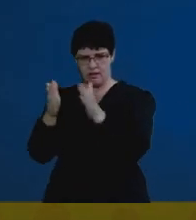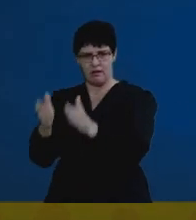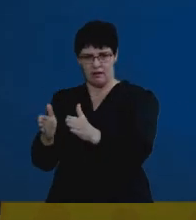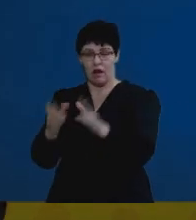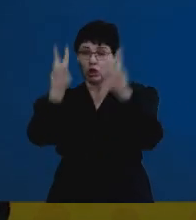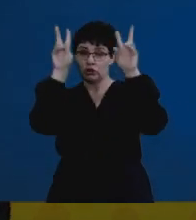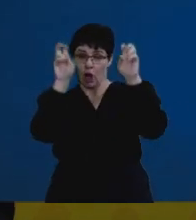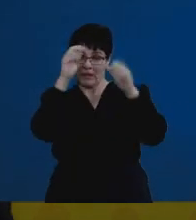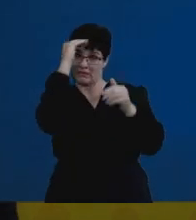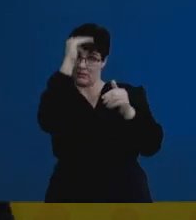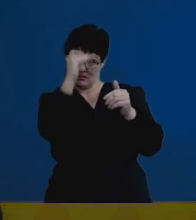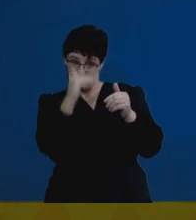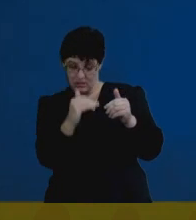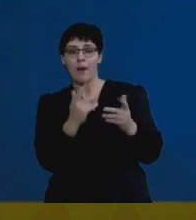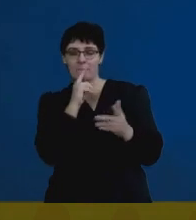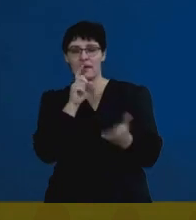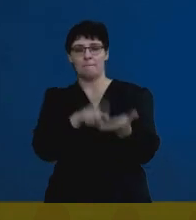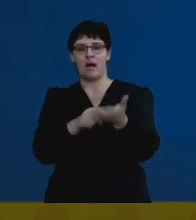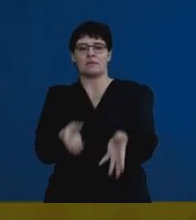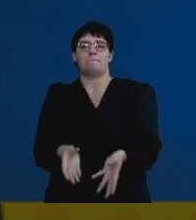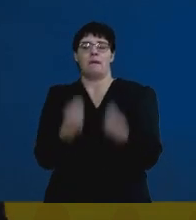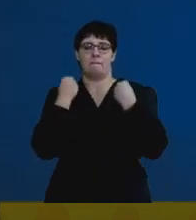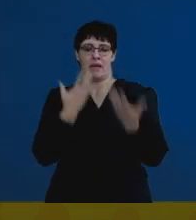topics so that you can get the marks that are allocated to that.